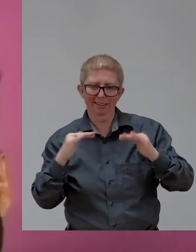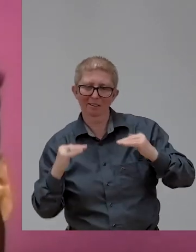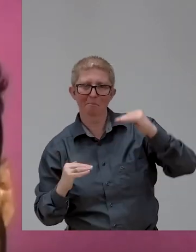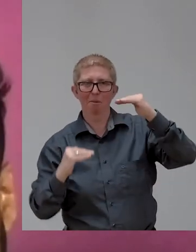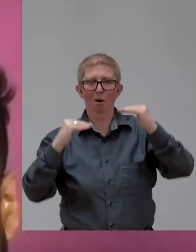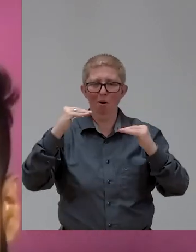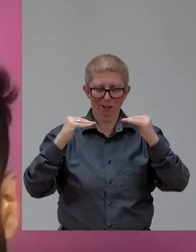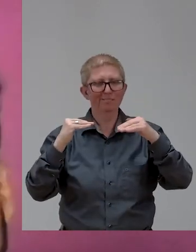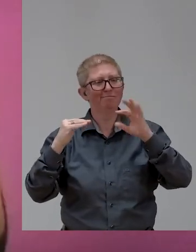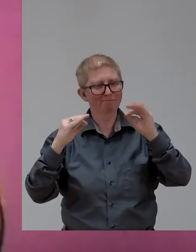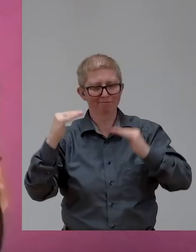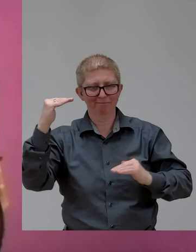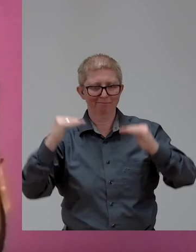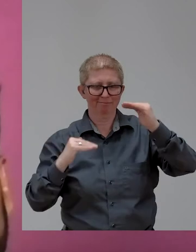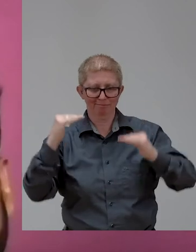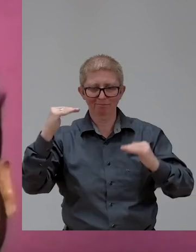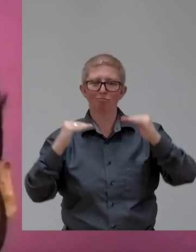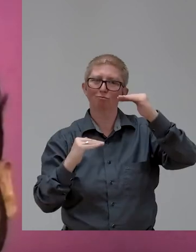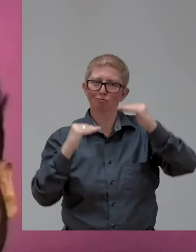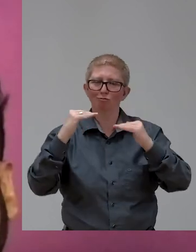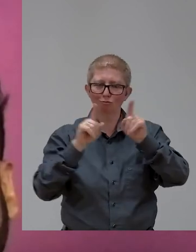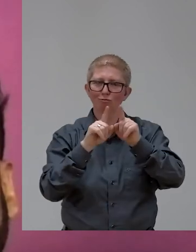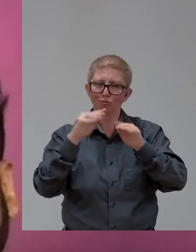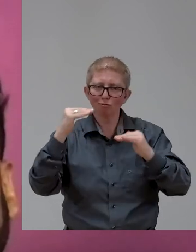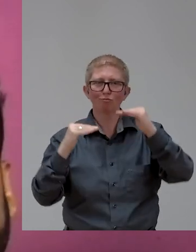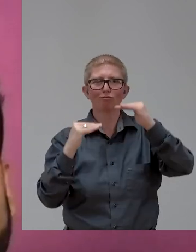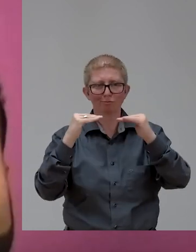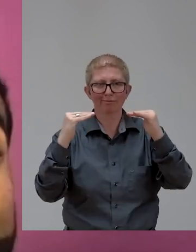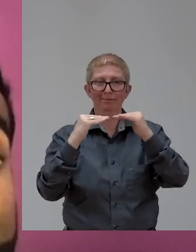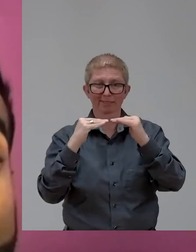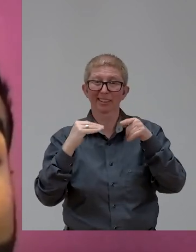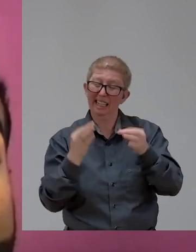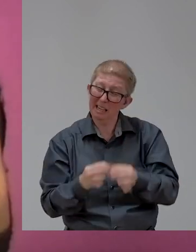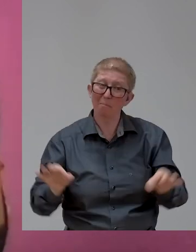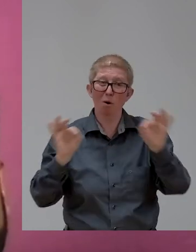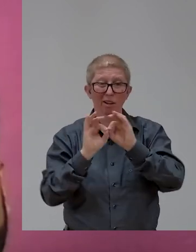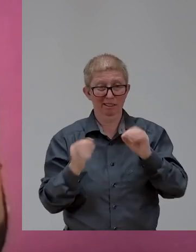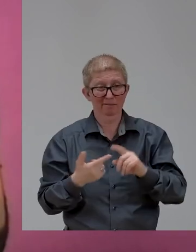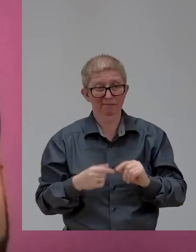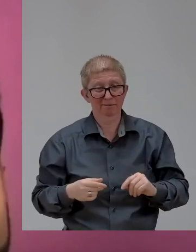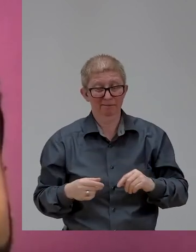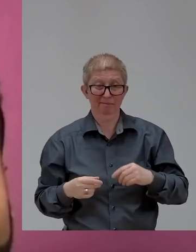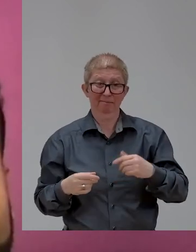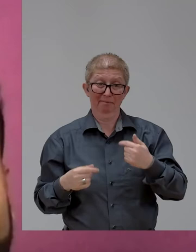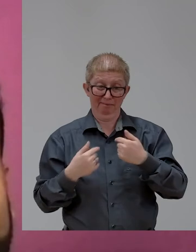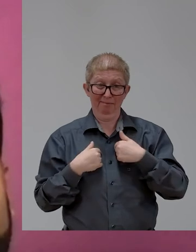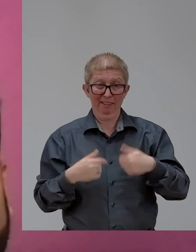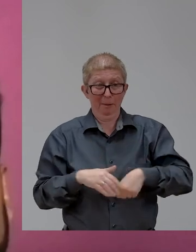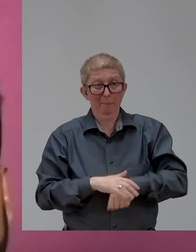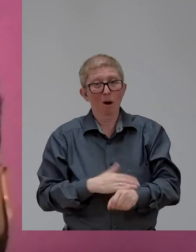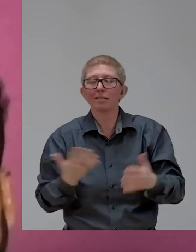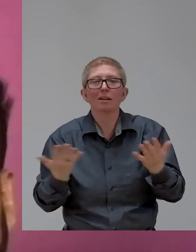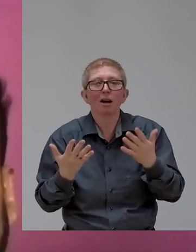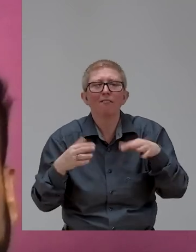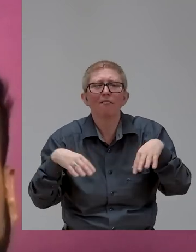receiving. But the other phrase was, you were born to find grace in the darkest corners of your life. And I